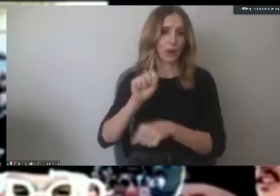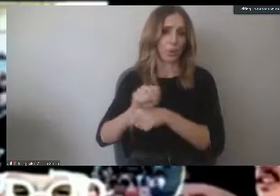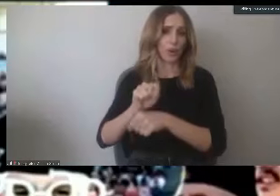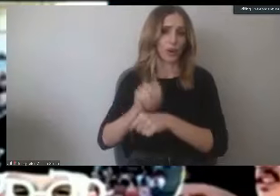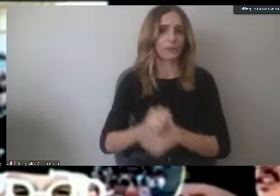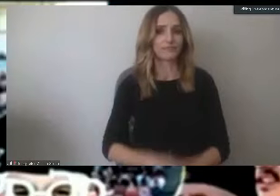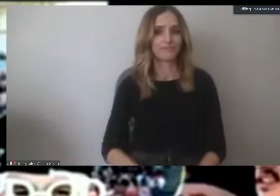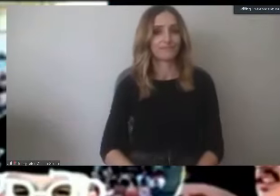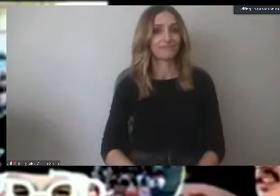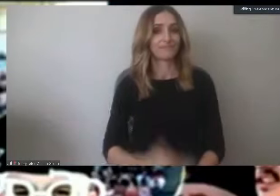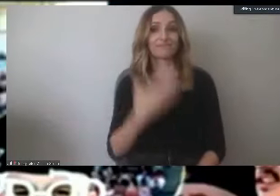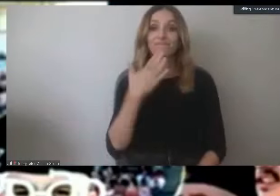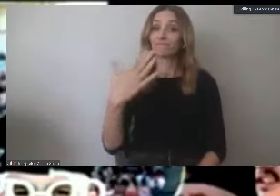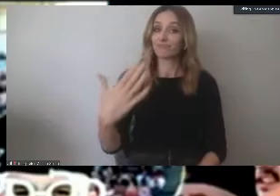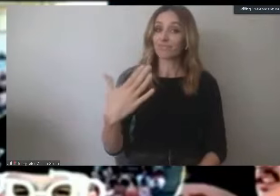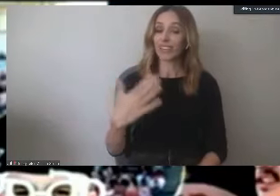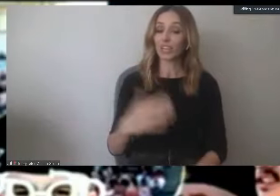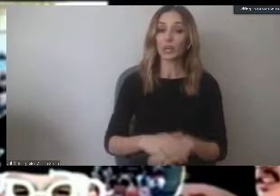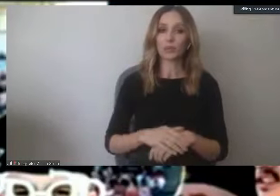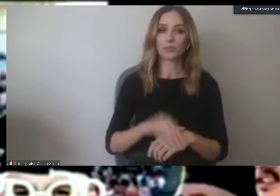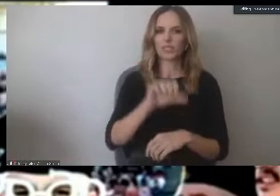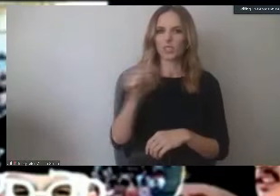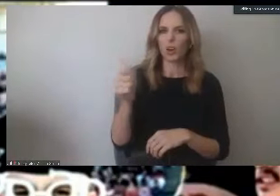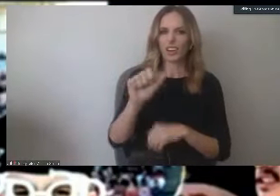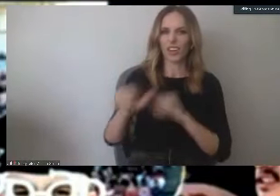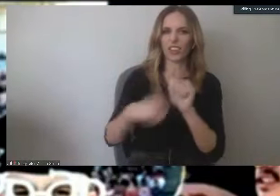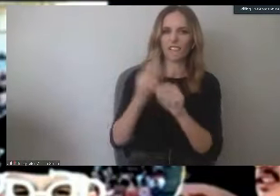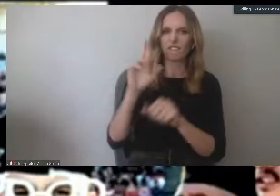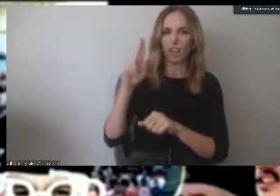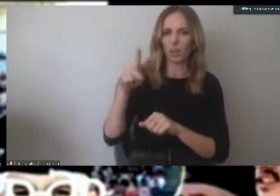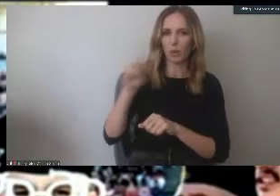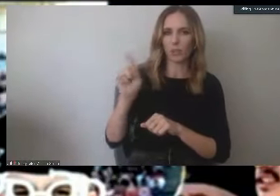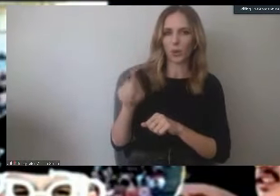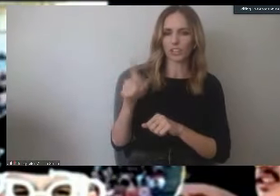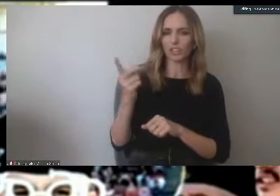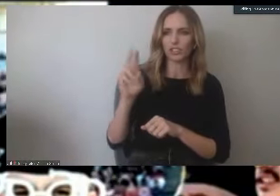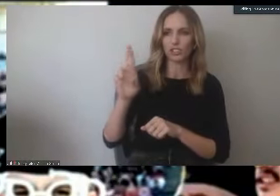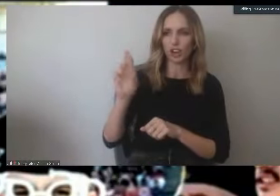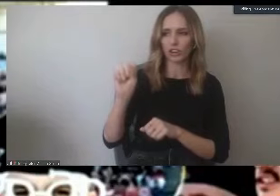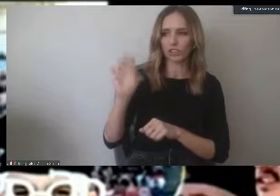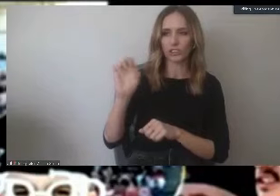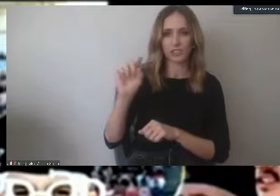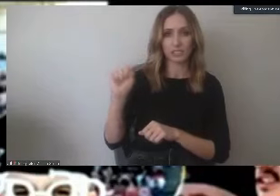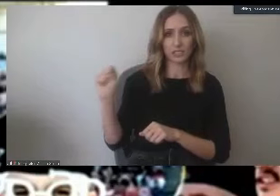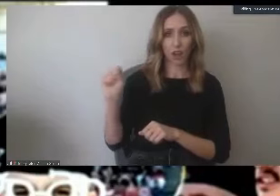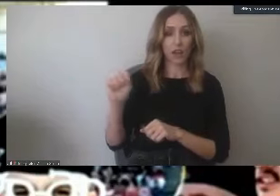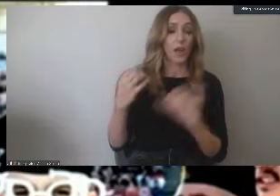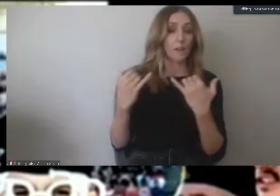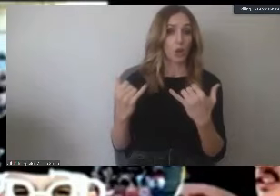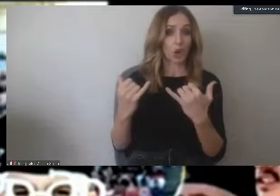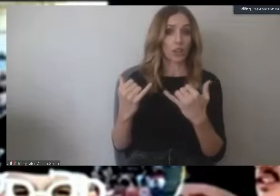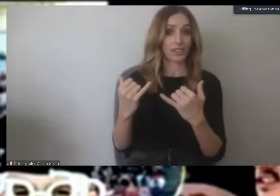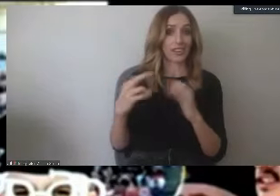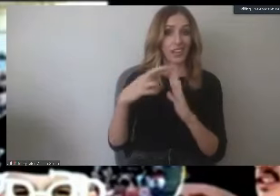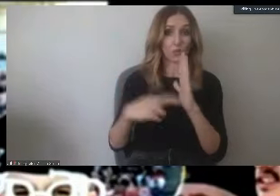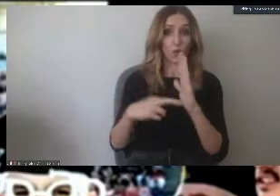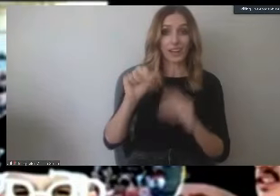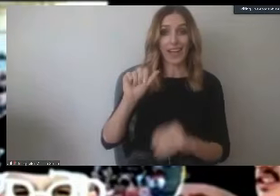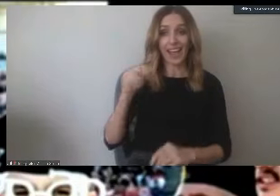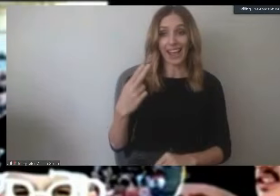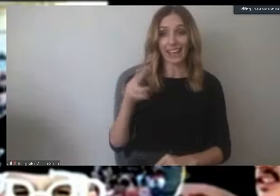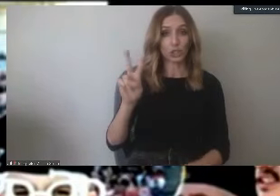That's terrific. Thank you. Let's do another follow-up question, Dr. Scott. I am currently enrolled in AH-220 phlebotomy.